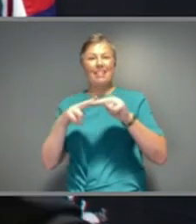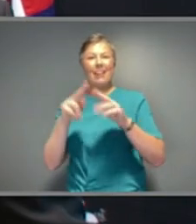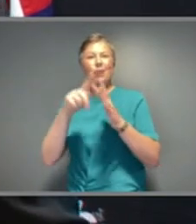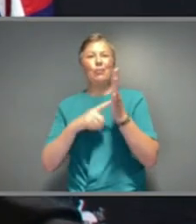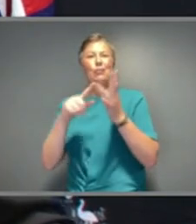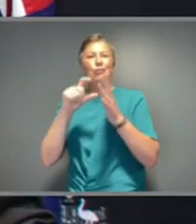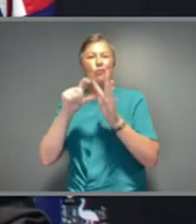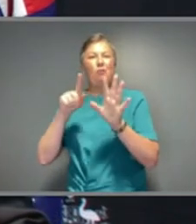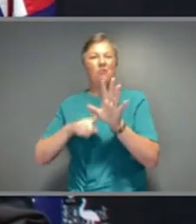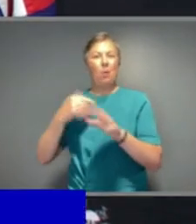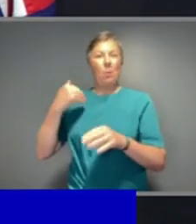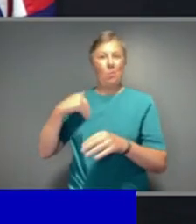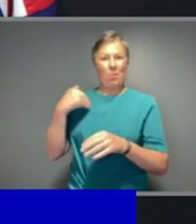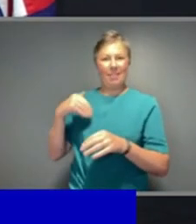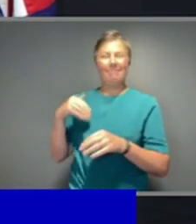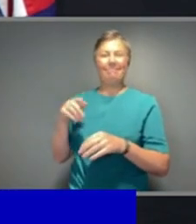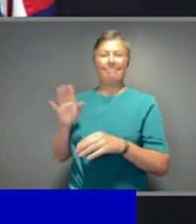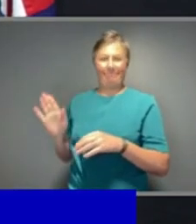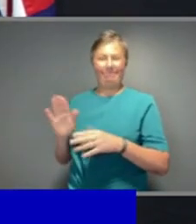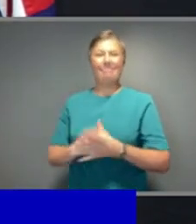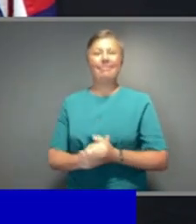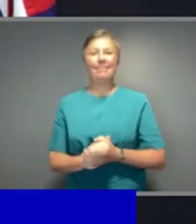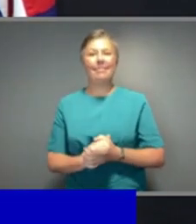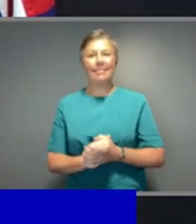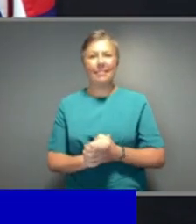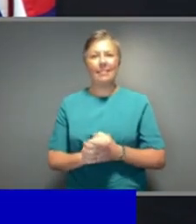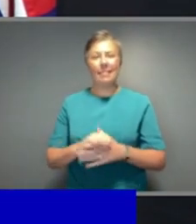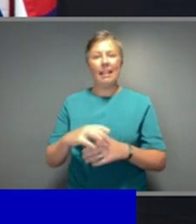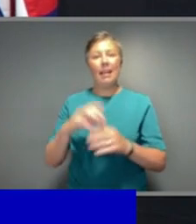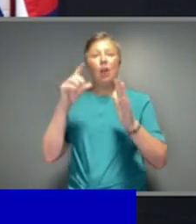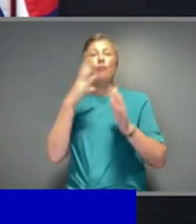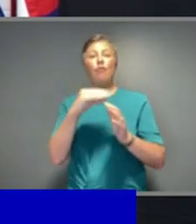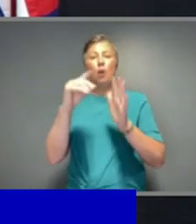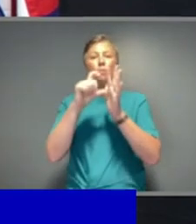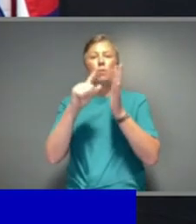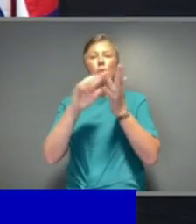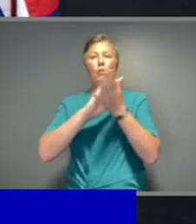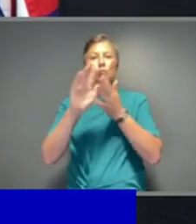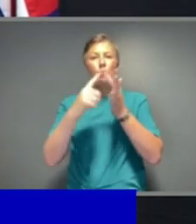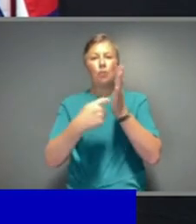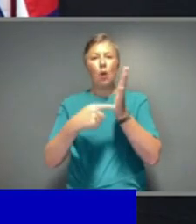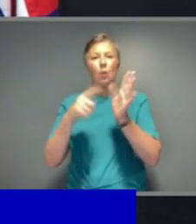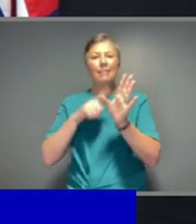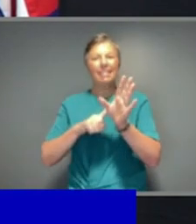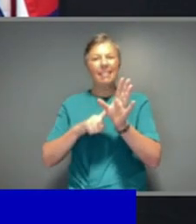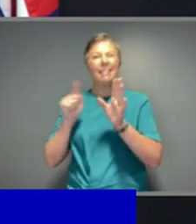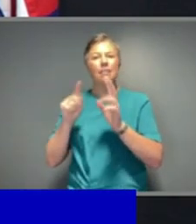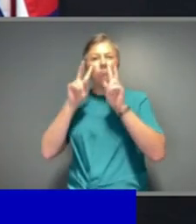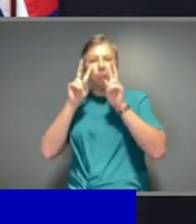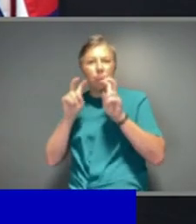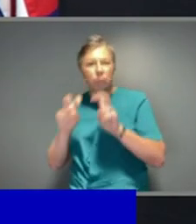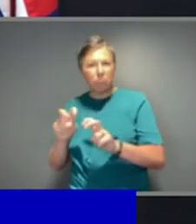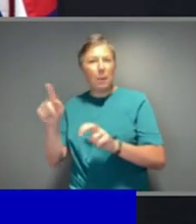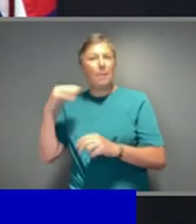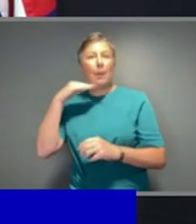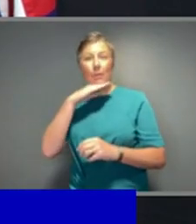Thank you, Jodie. It's good to see you. We've been seeing a lot of the Doherty Institute of late, and I'll be asking Professor